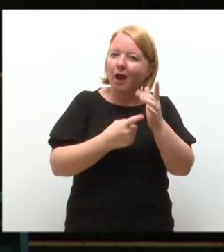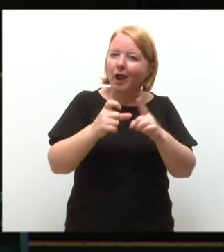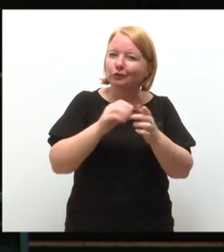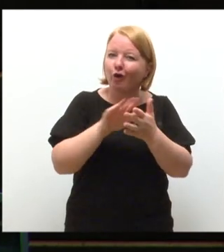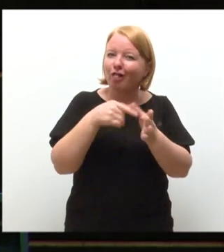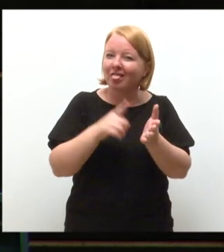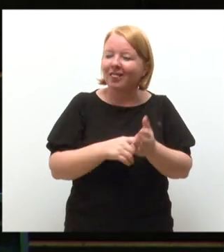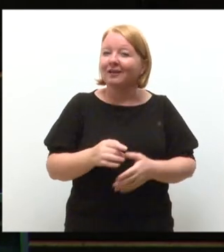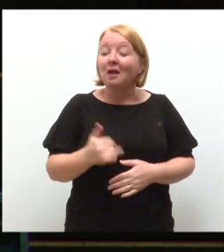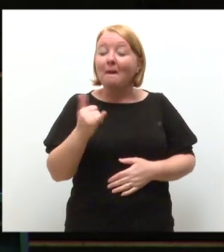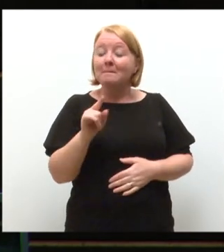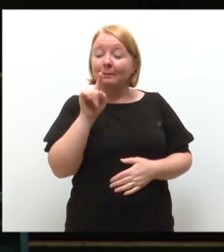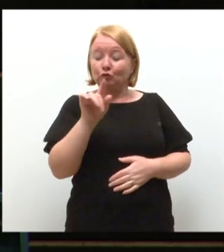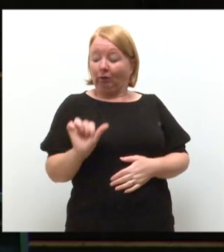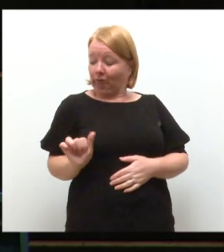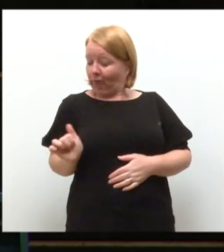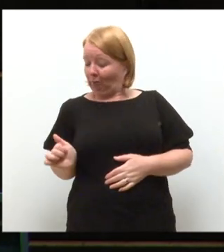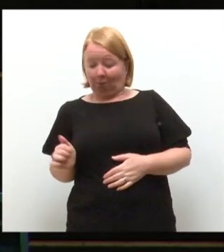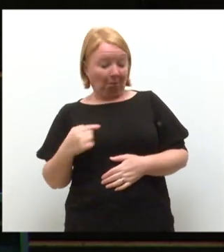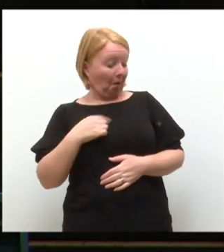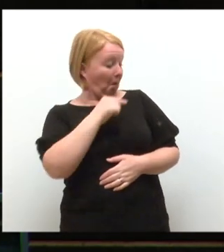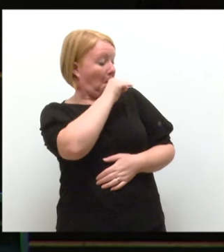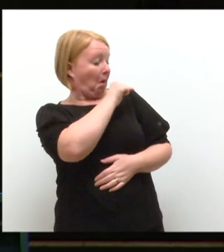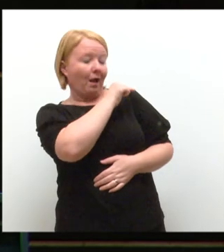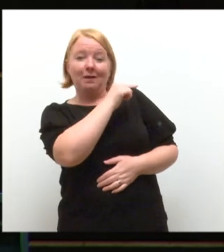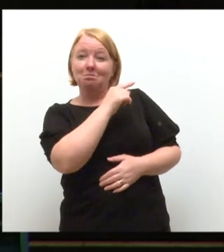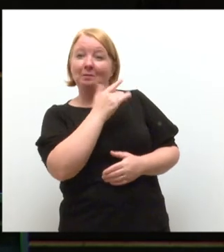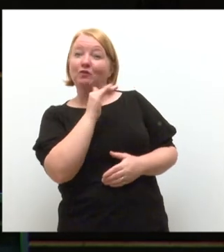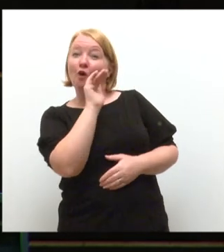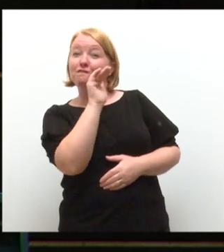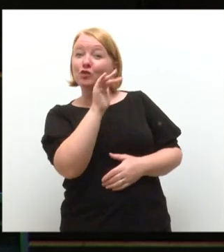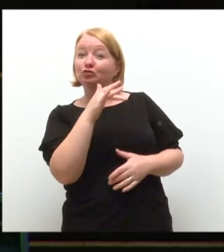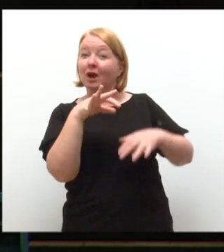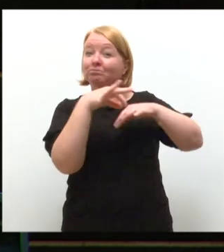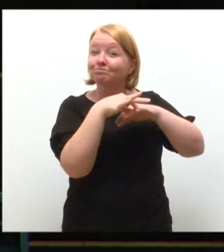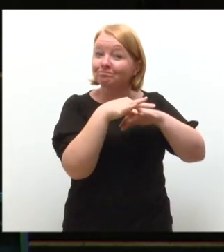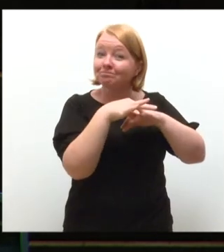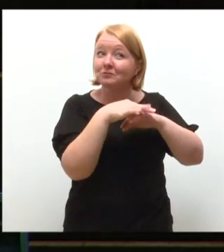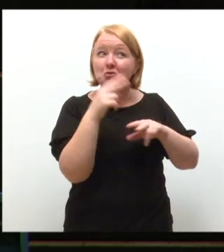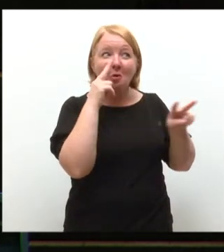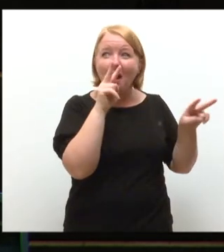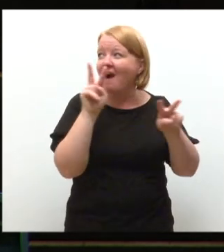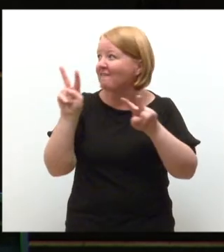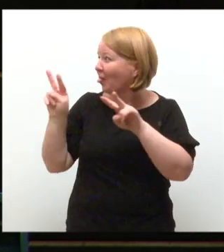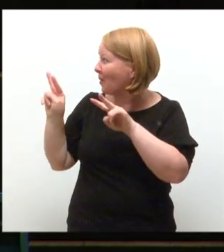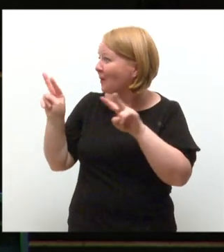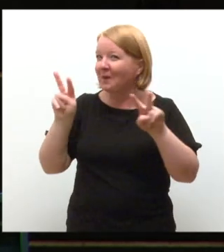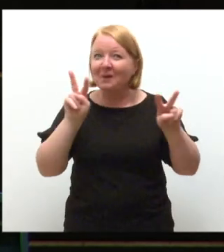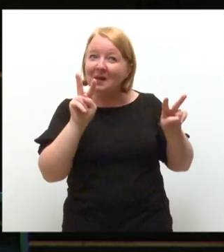So you might be sitting next to or near your future partner right now. So have a good look around.